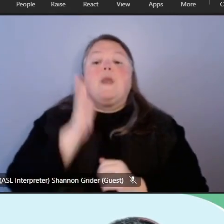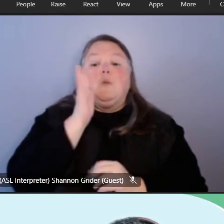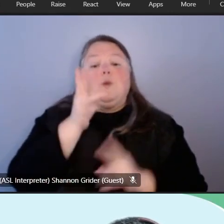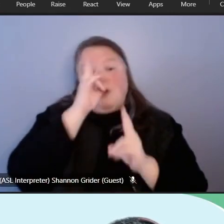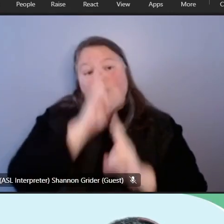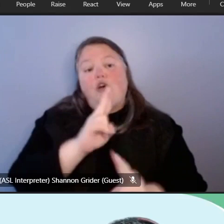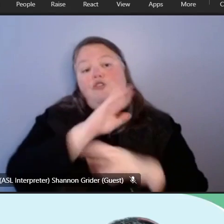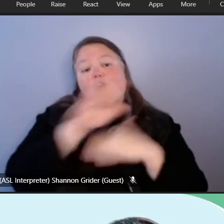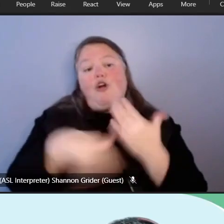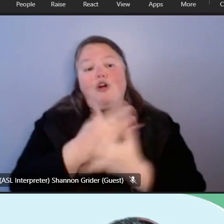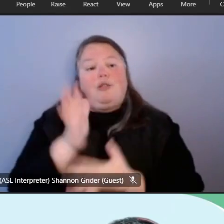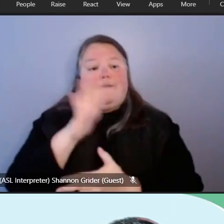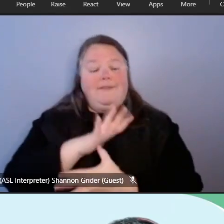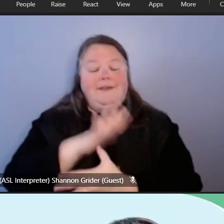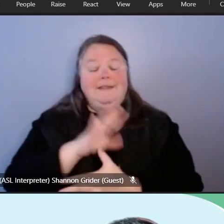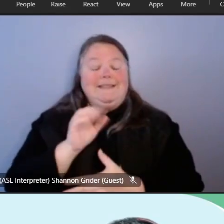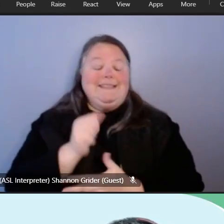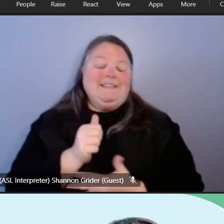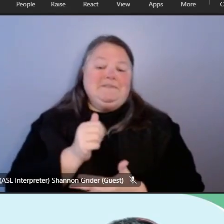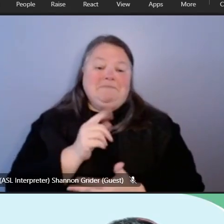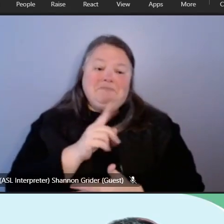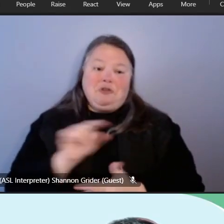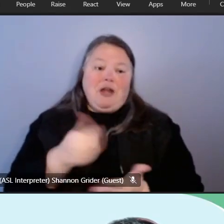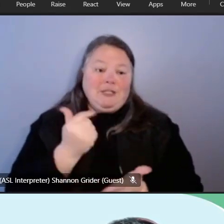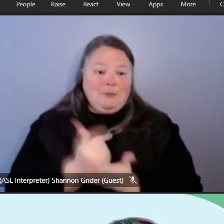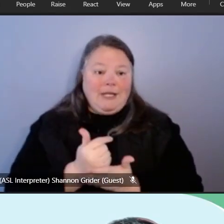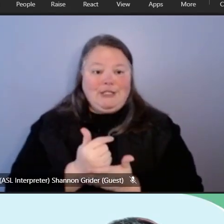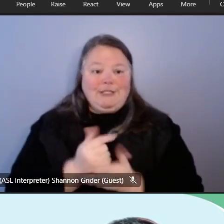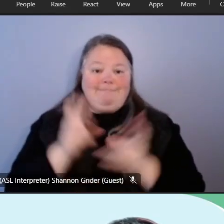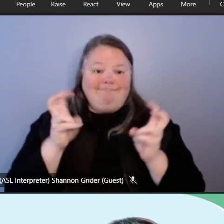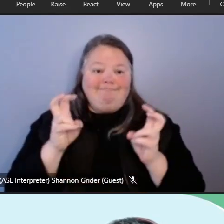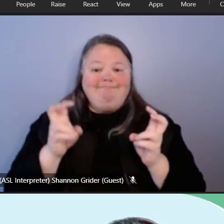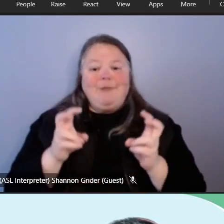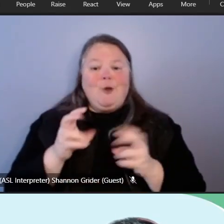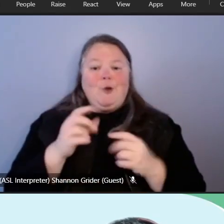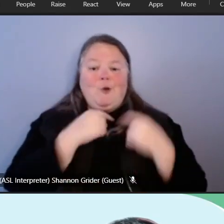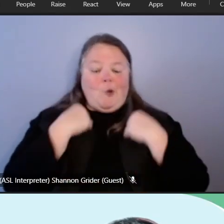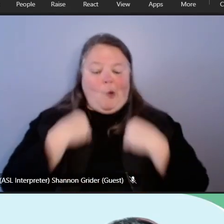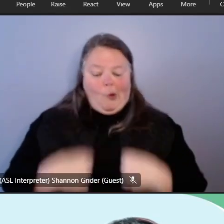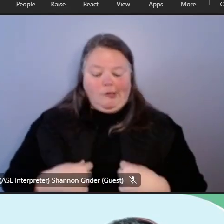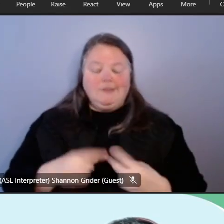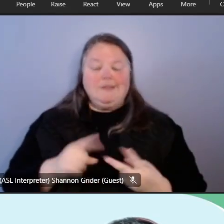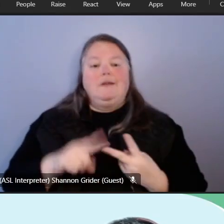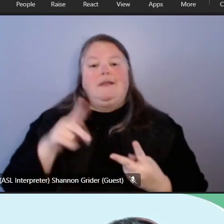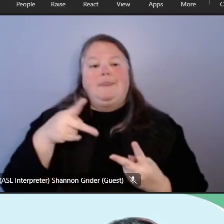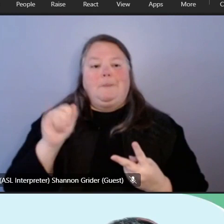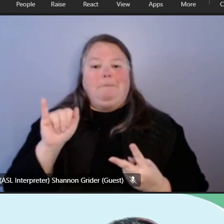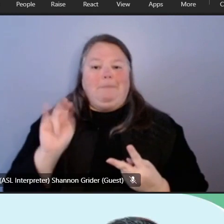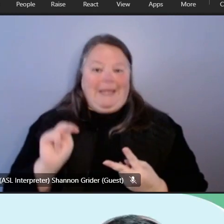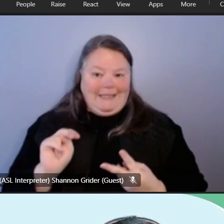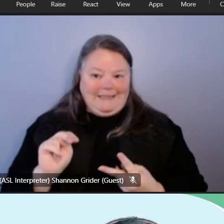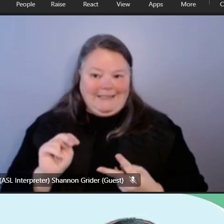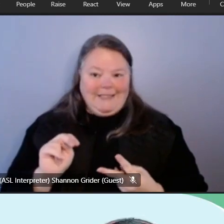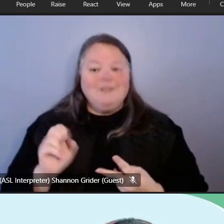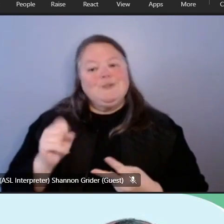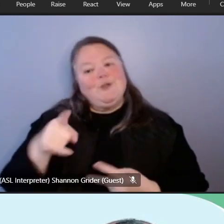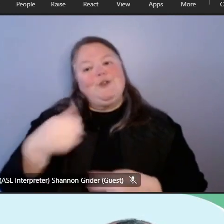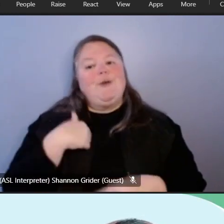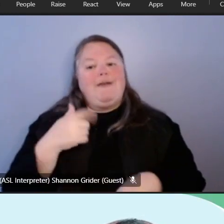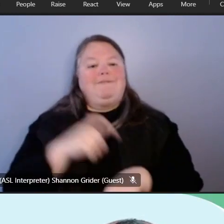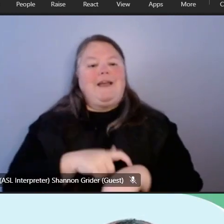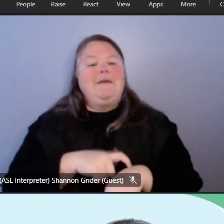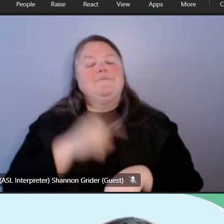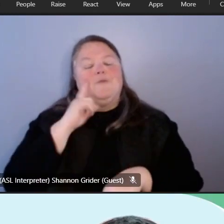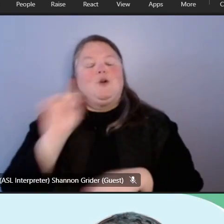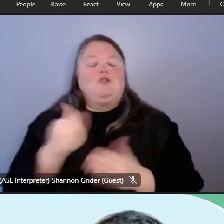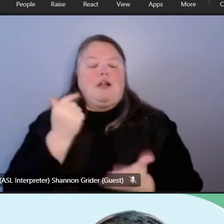all of our seniors at the april meeting they'll be getting their graduation cords and their pins so that you have those in time for